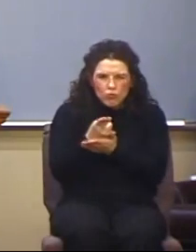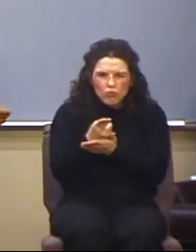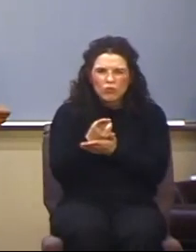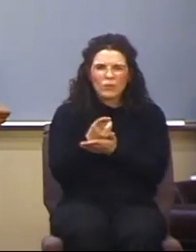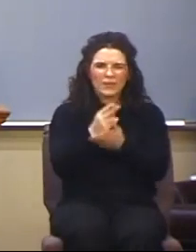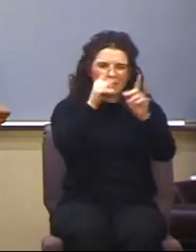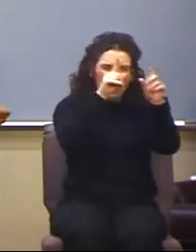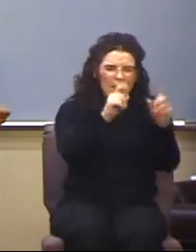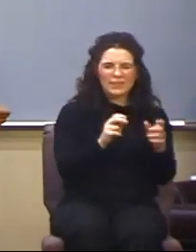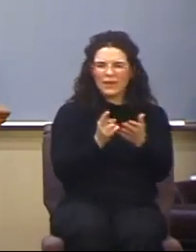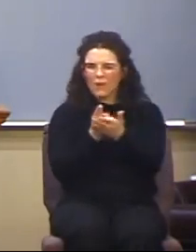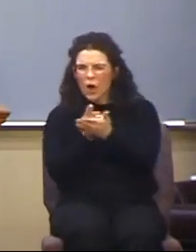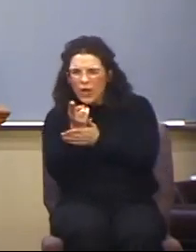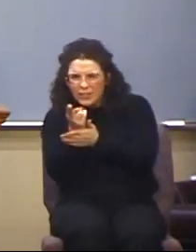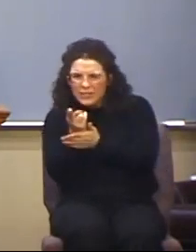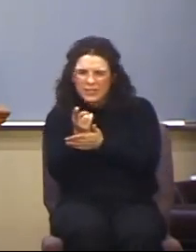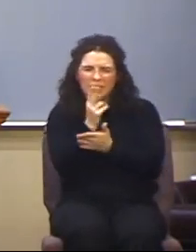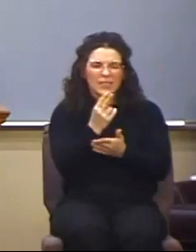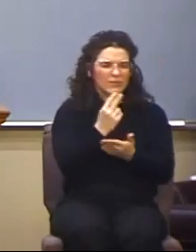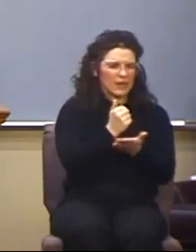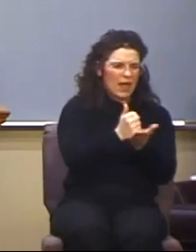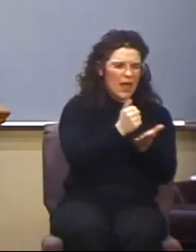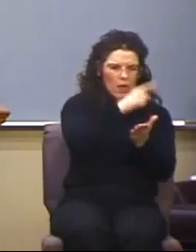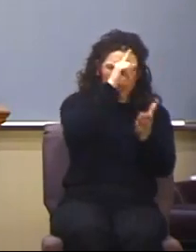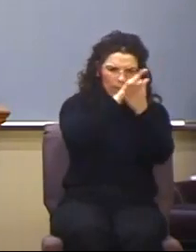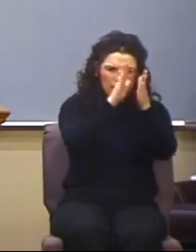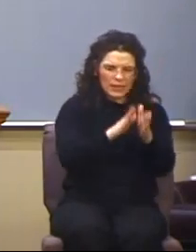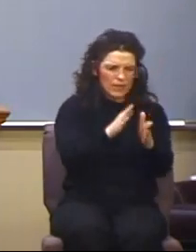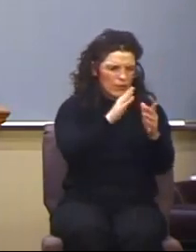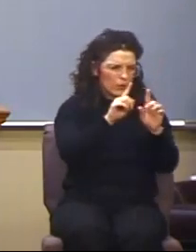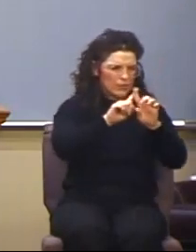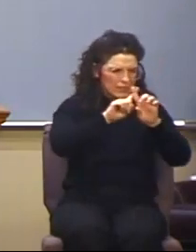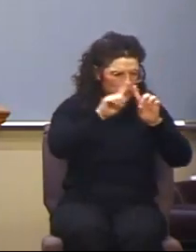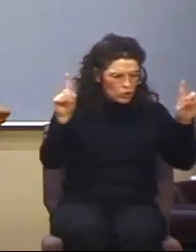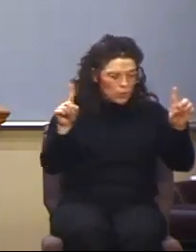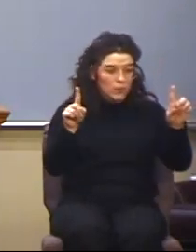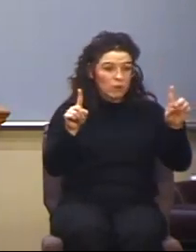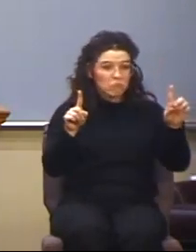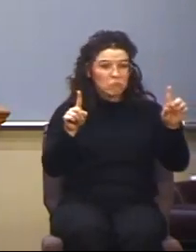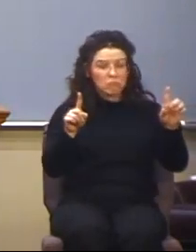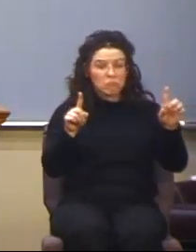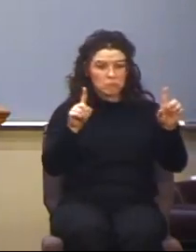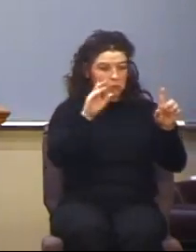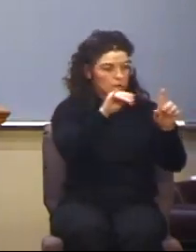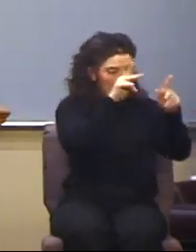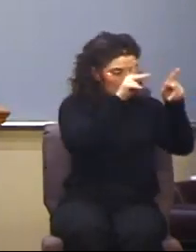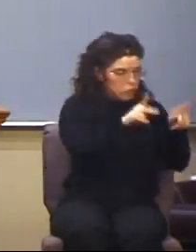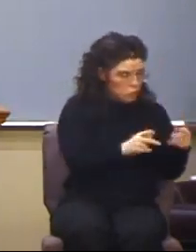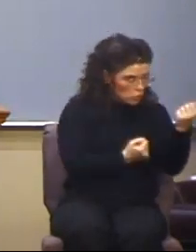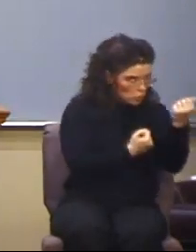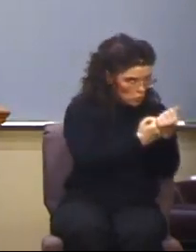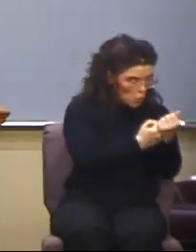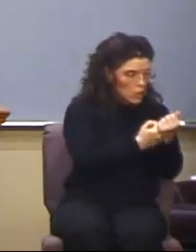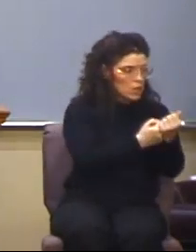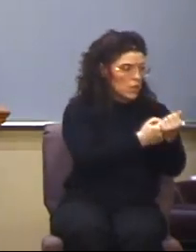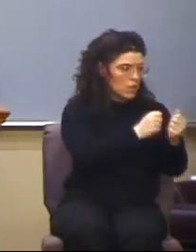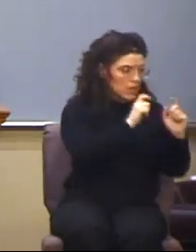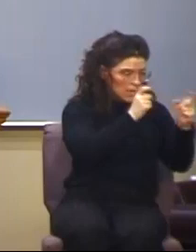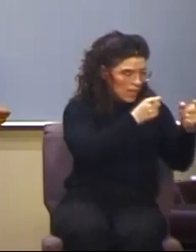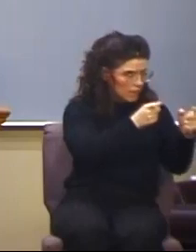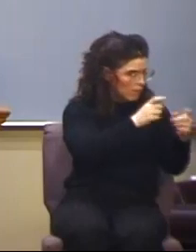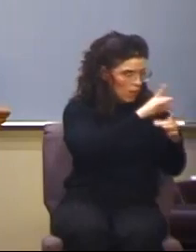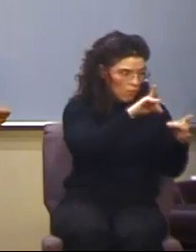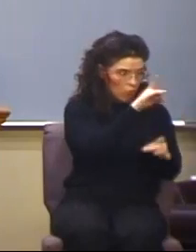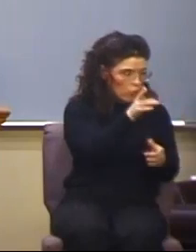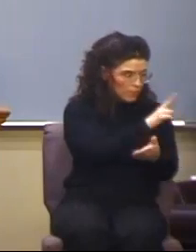the believer distinguish whether someone really is empowered by the Holy Spirit in